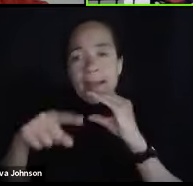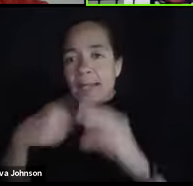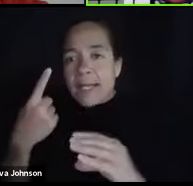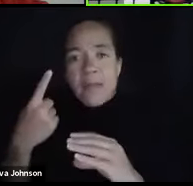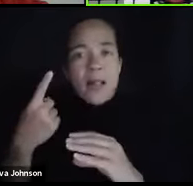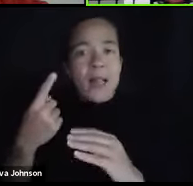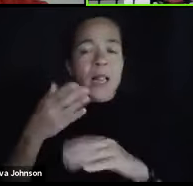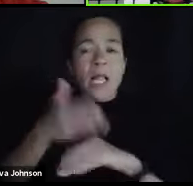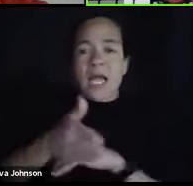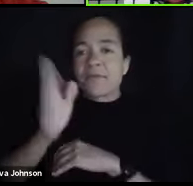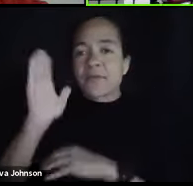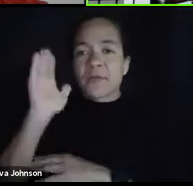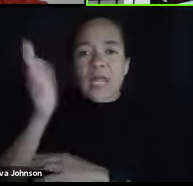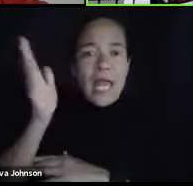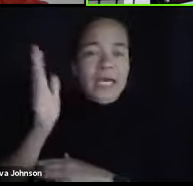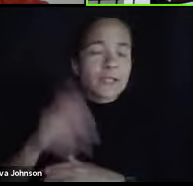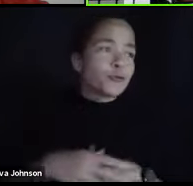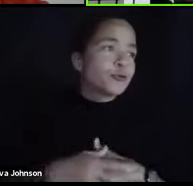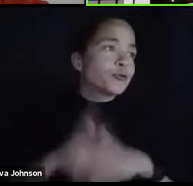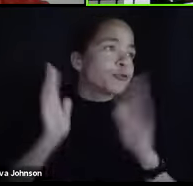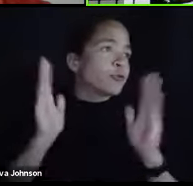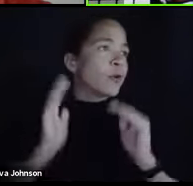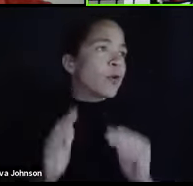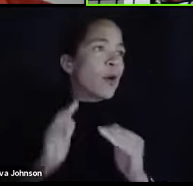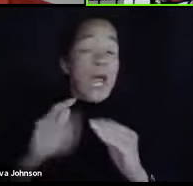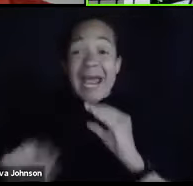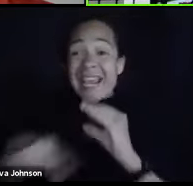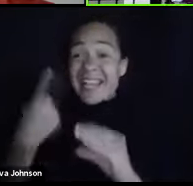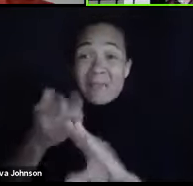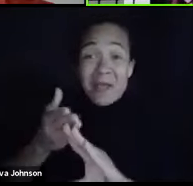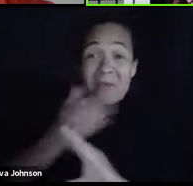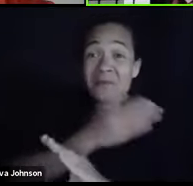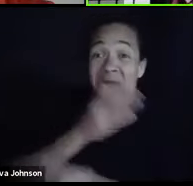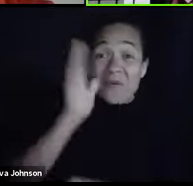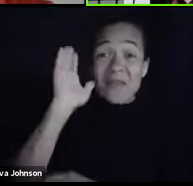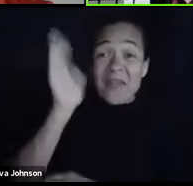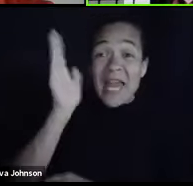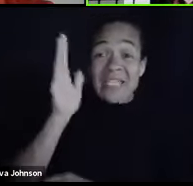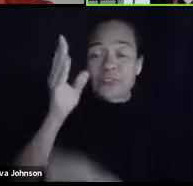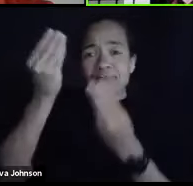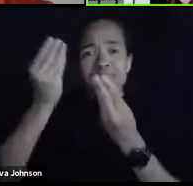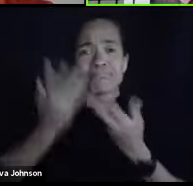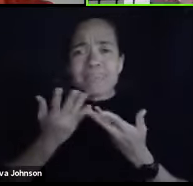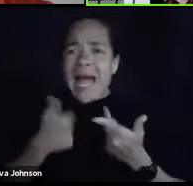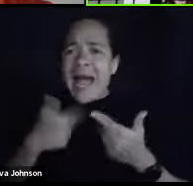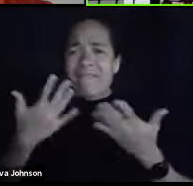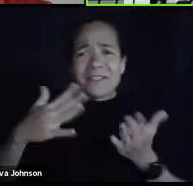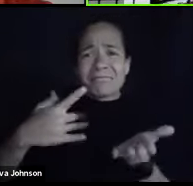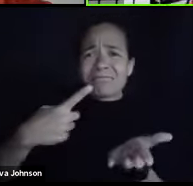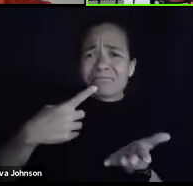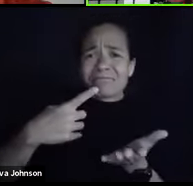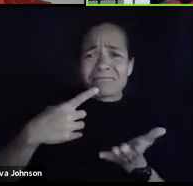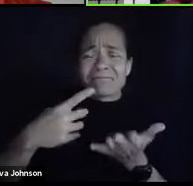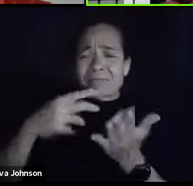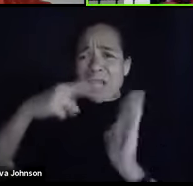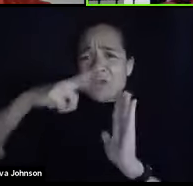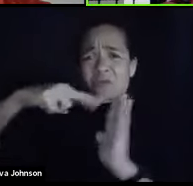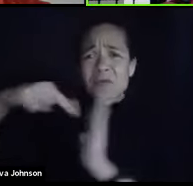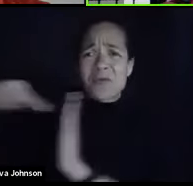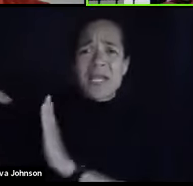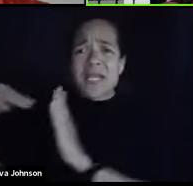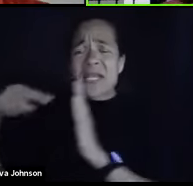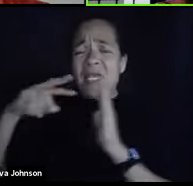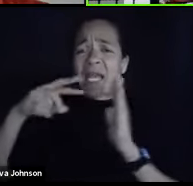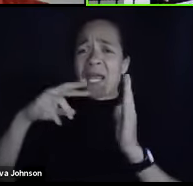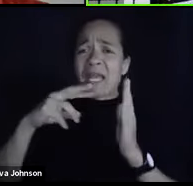lecture, if that is email before the lecture and say, I've been going over this material, and these are some of the issues that I